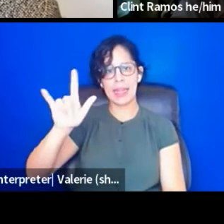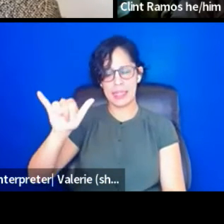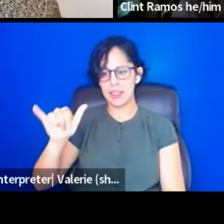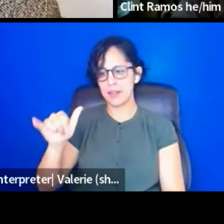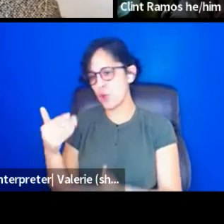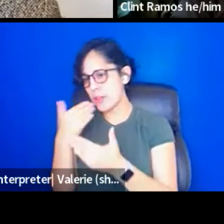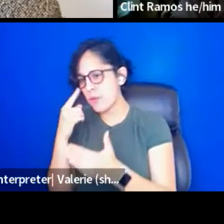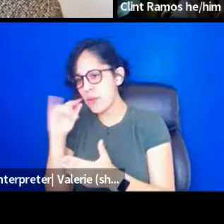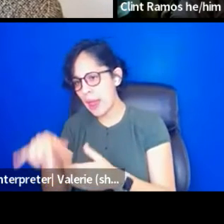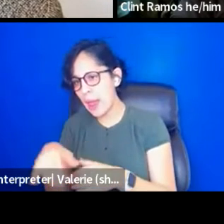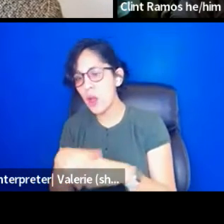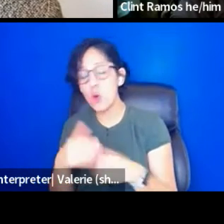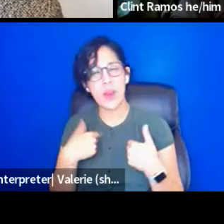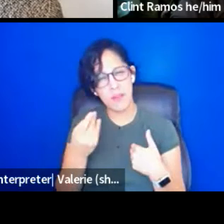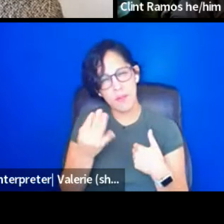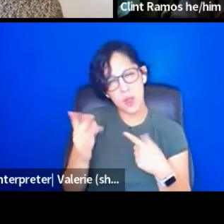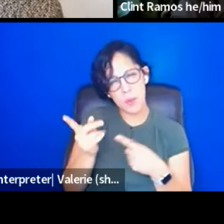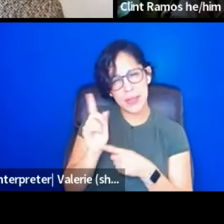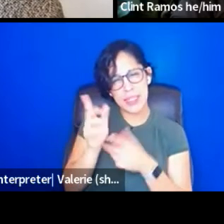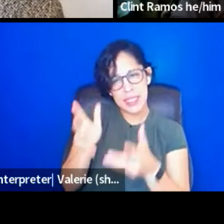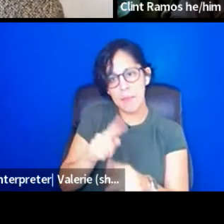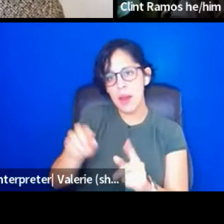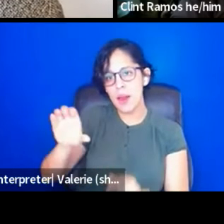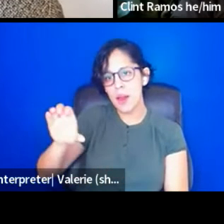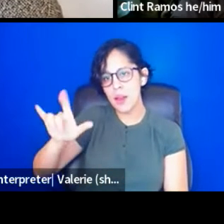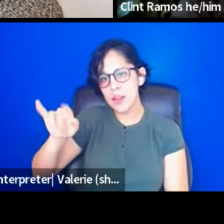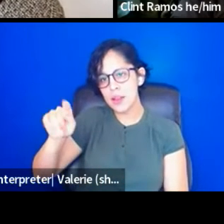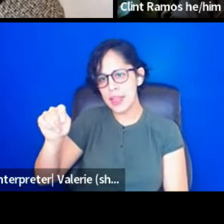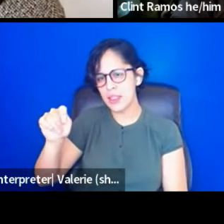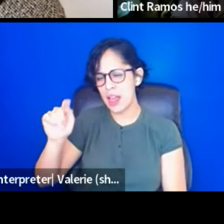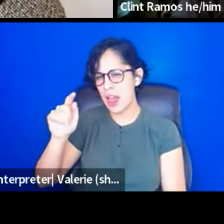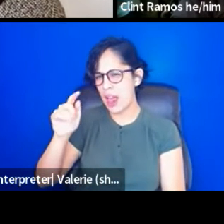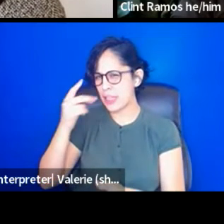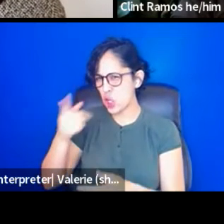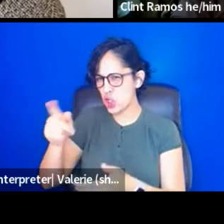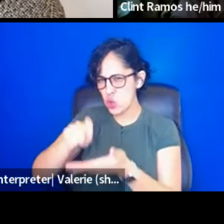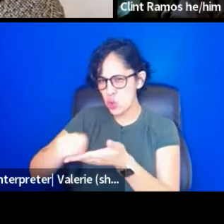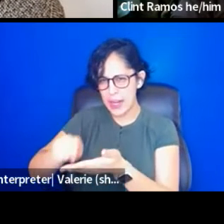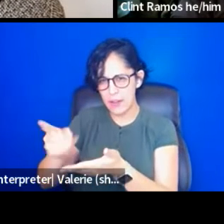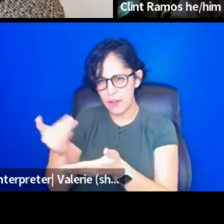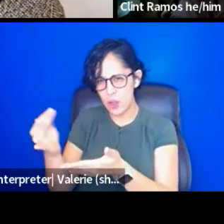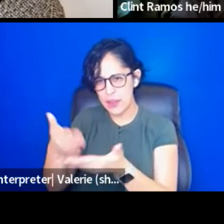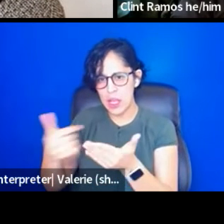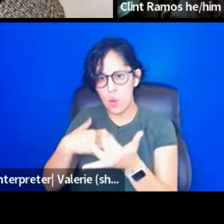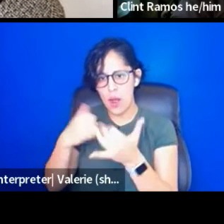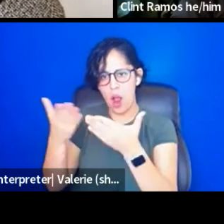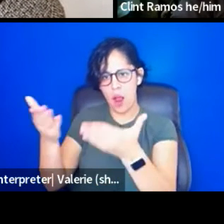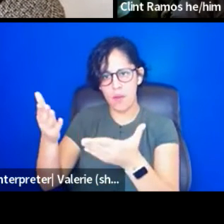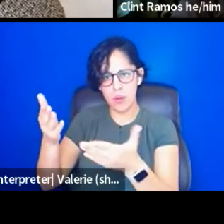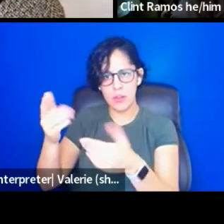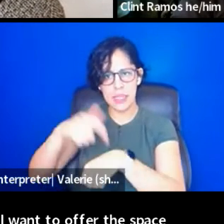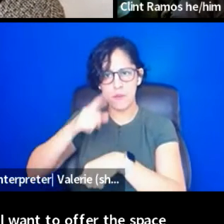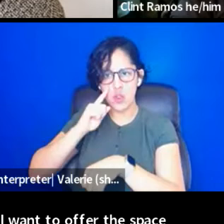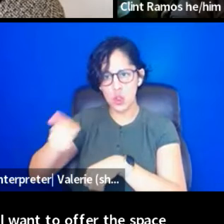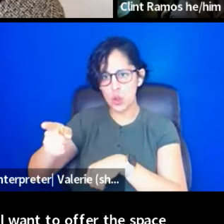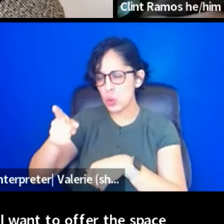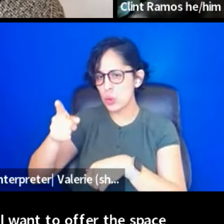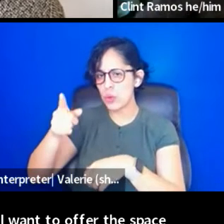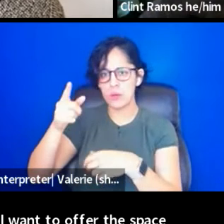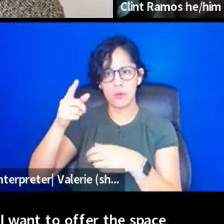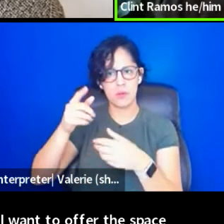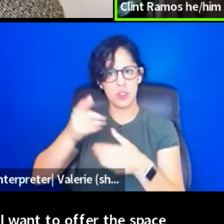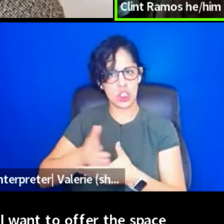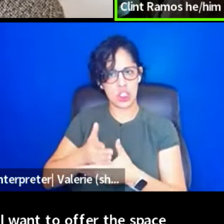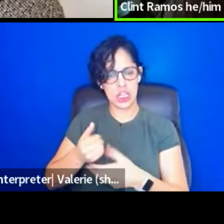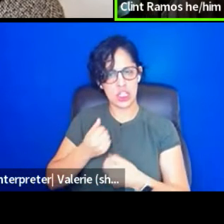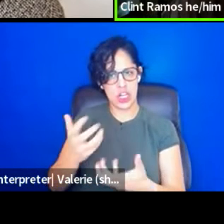we just have a few more minutes, but Clint, I felt like I saw you writing a few things down. I want to offer the space to you, um, for any thoughts on your mind now.